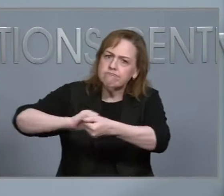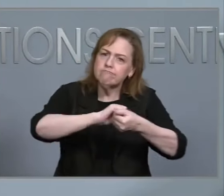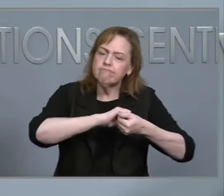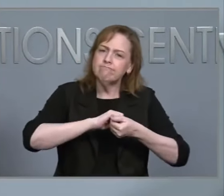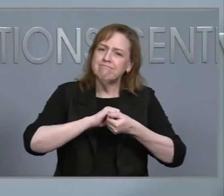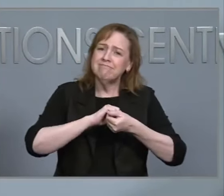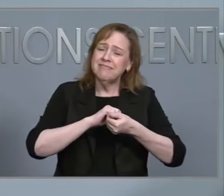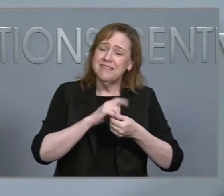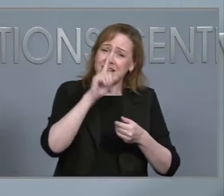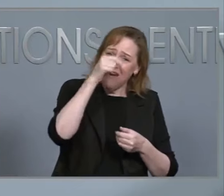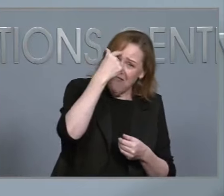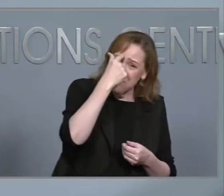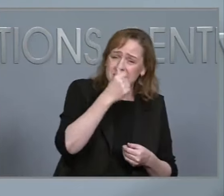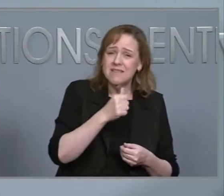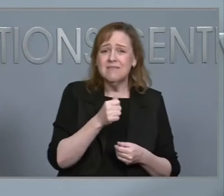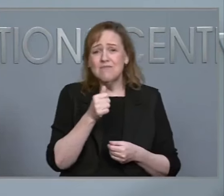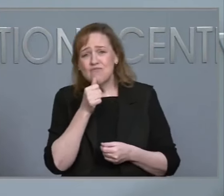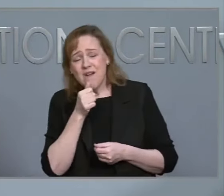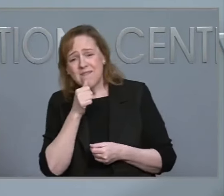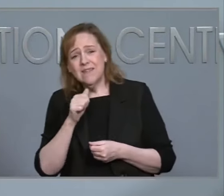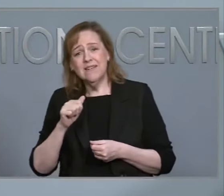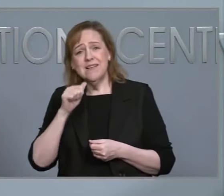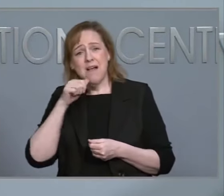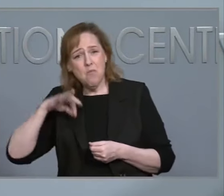volunteer agencies that are taking place.